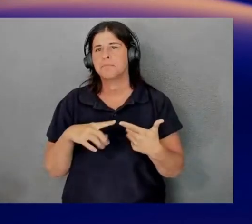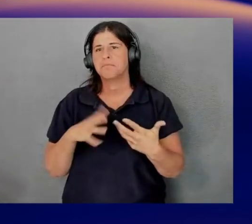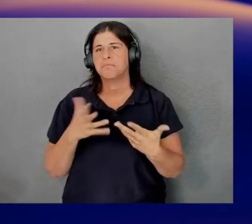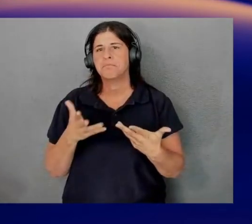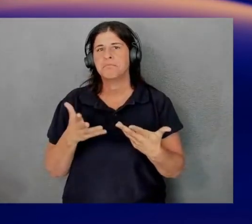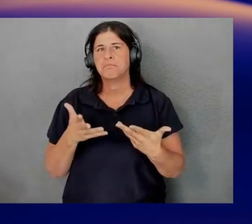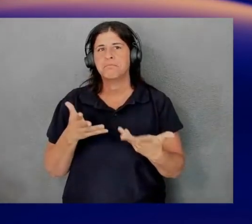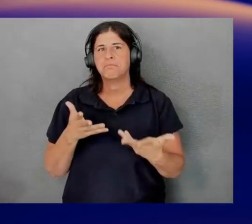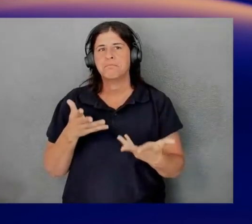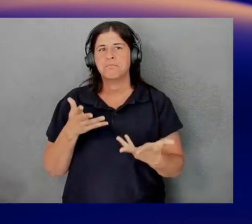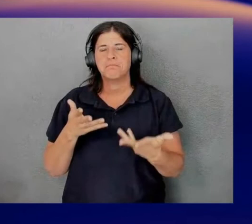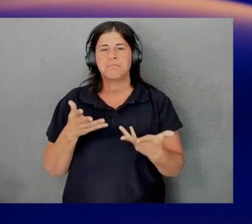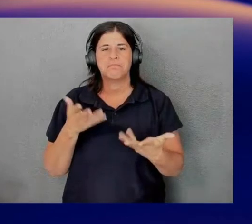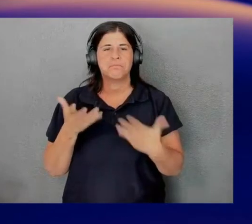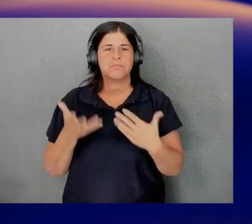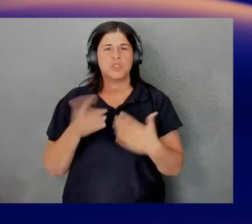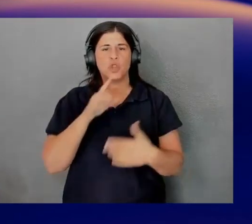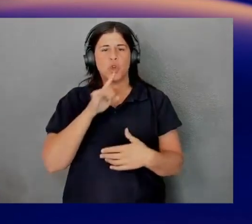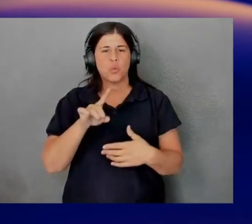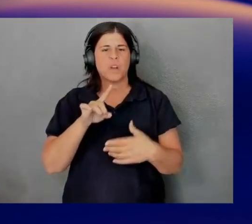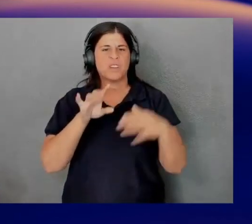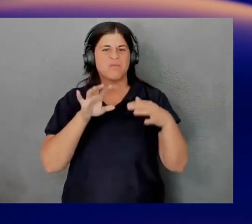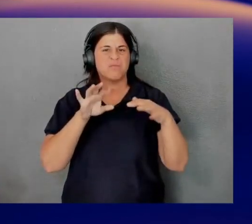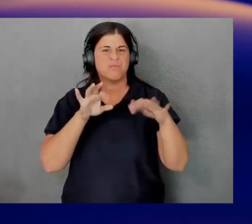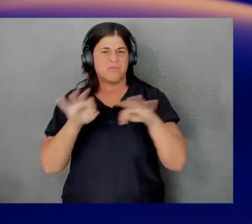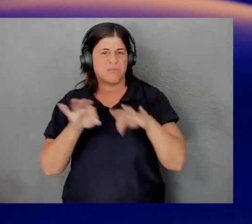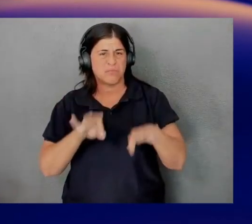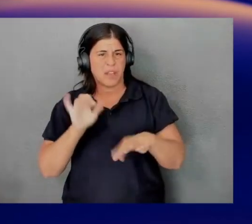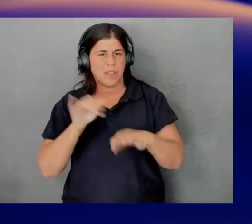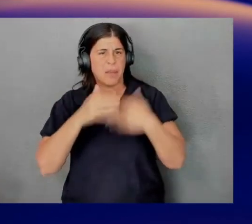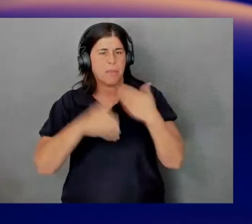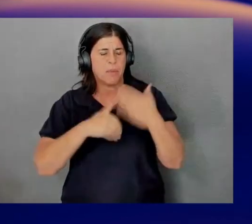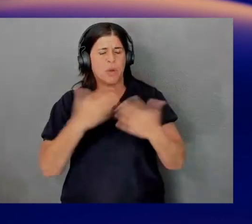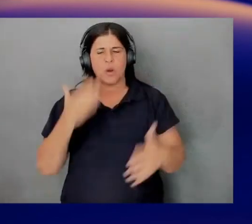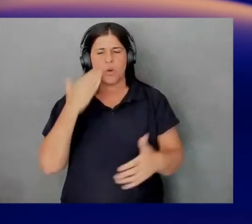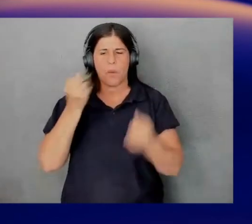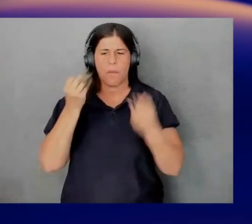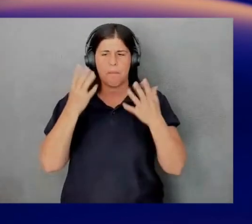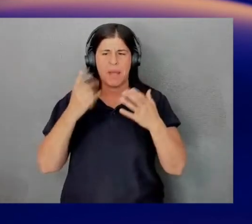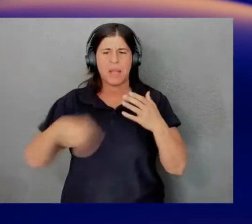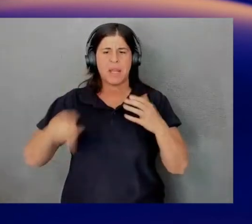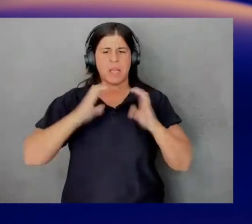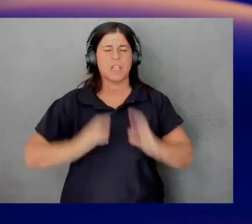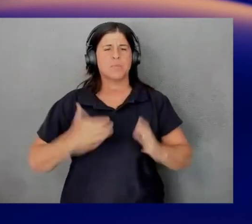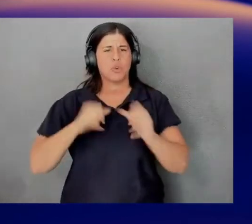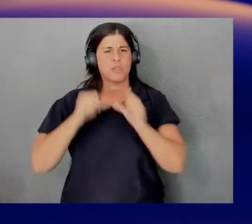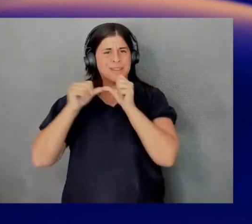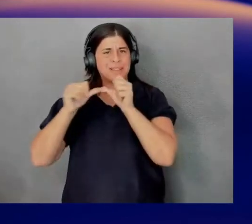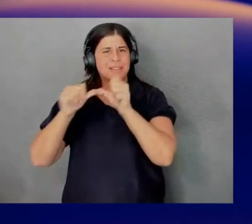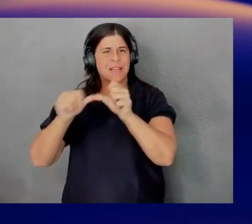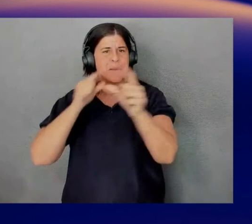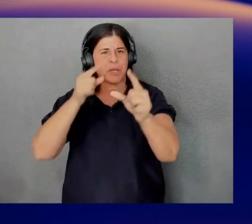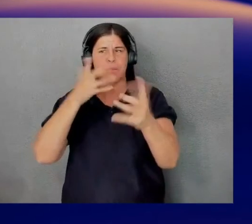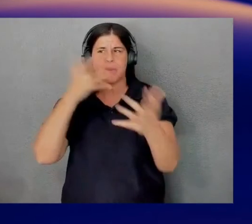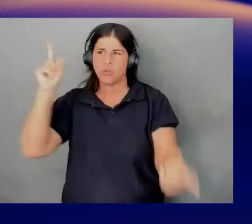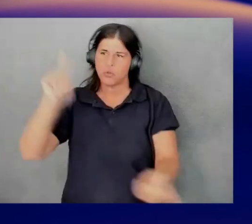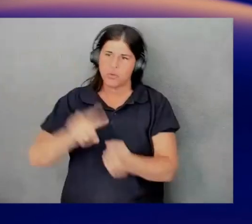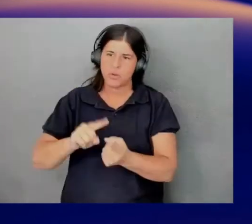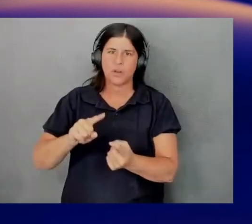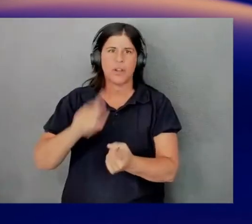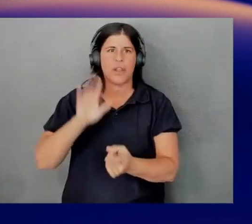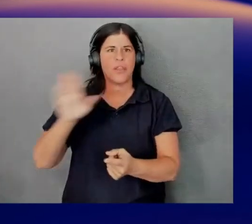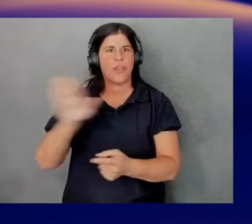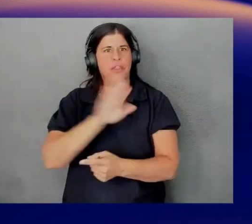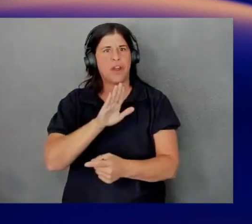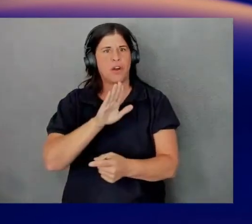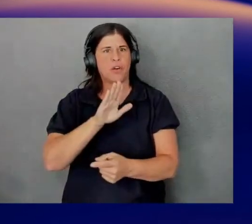And so, can kind of talk through that process. And we know a lot of customers have sustainability goals as everybody's trying to reduce their carbon footprint. Right. So, these are following